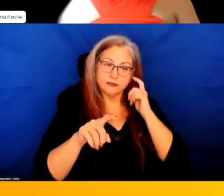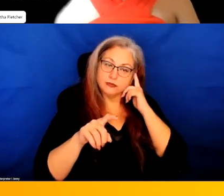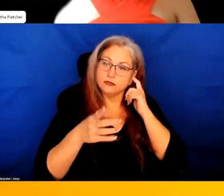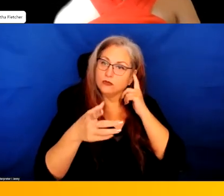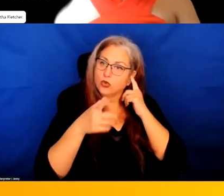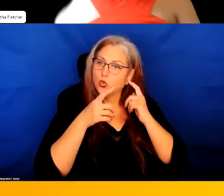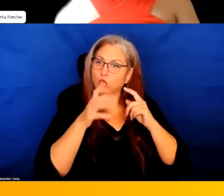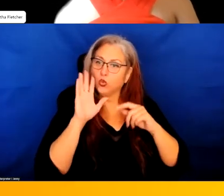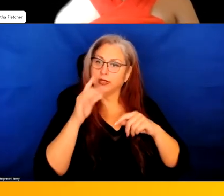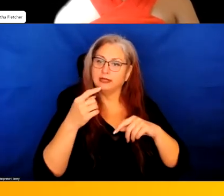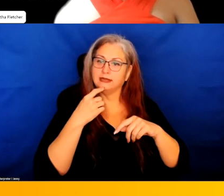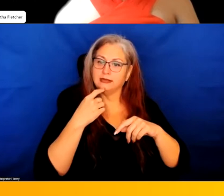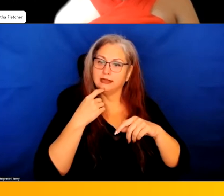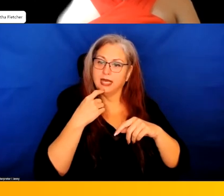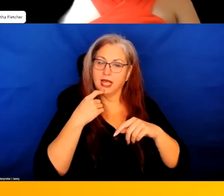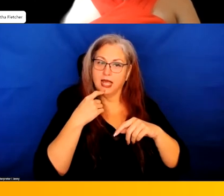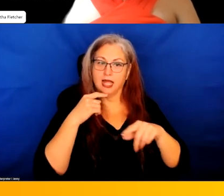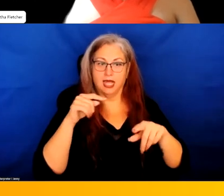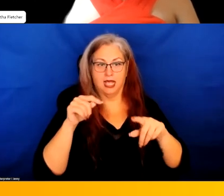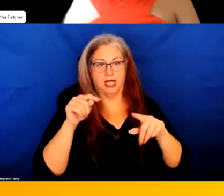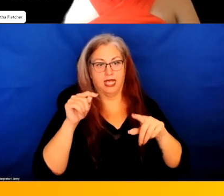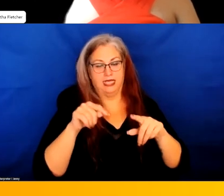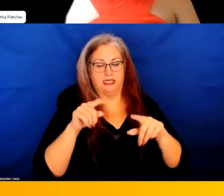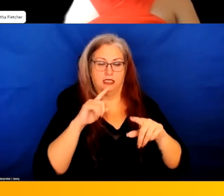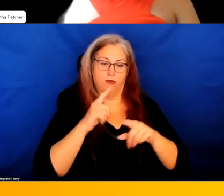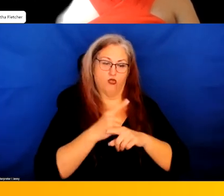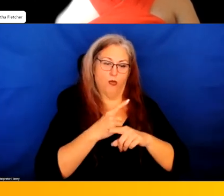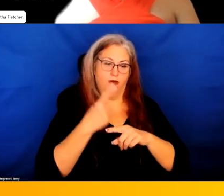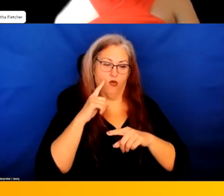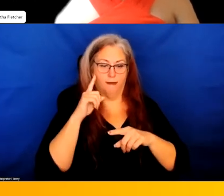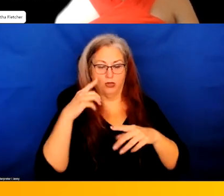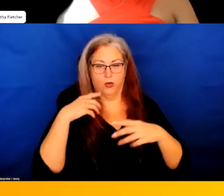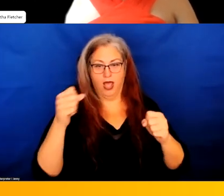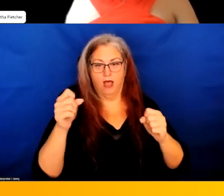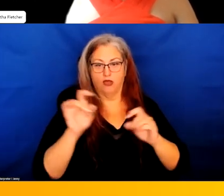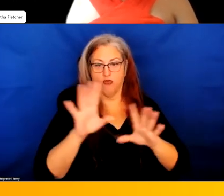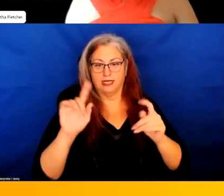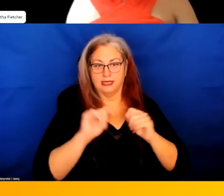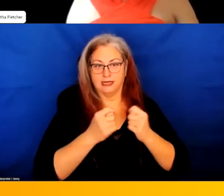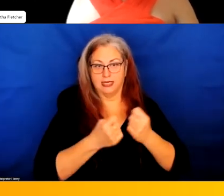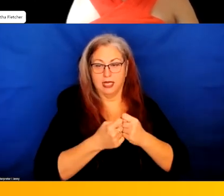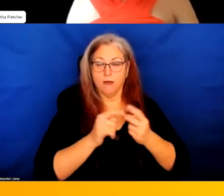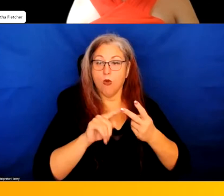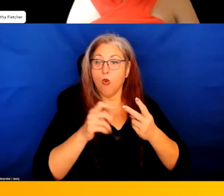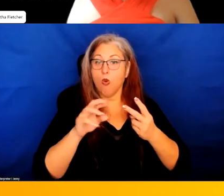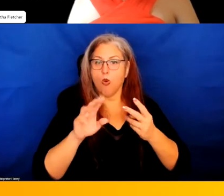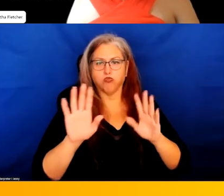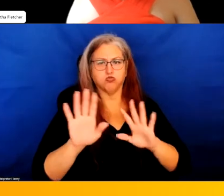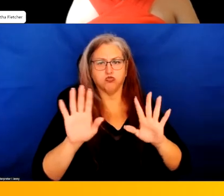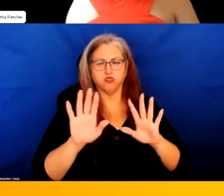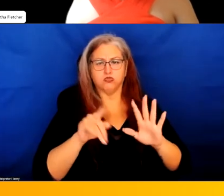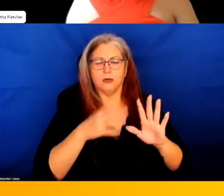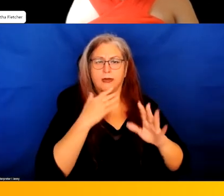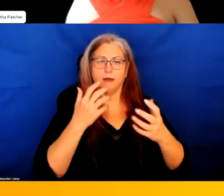Who says, well, this is appropriate for a mental health crisis team, or no, this is appropriate